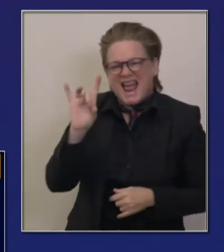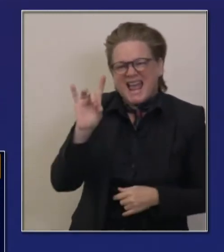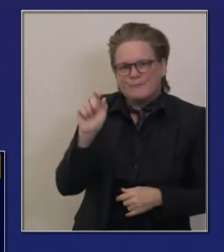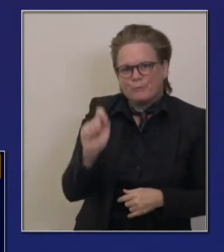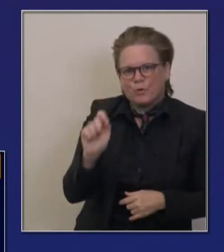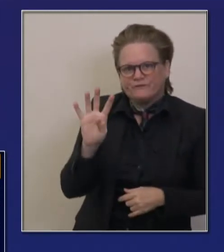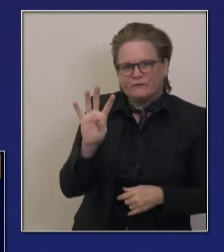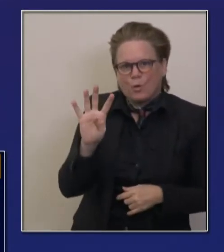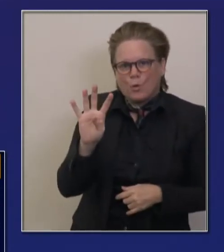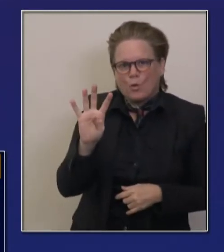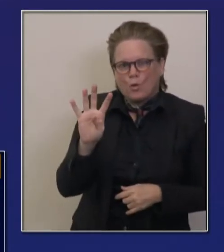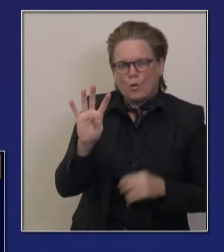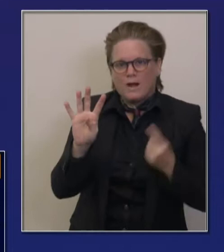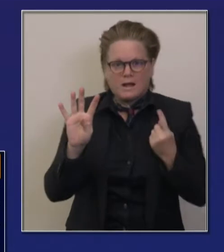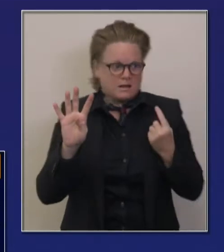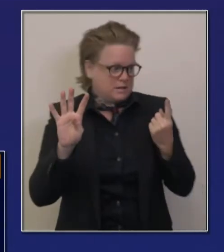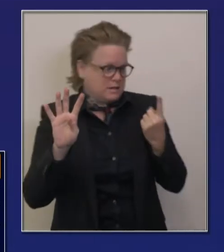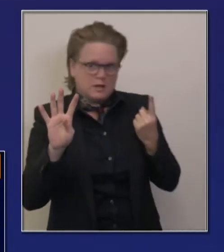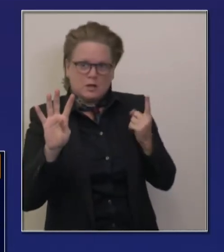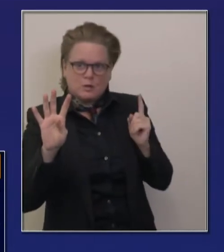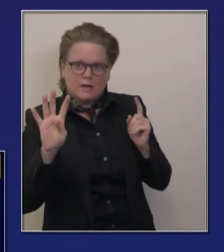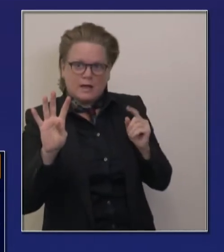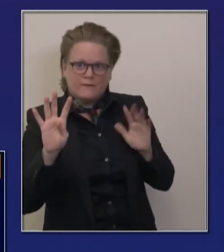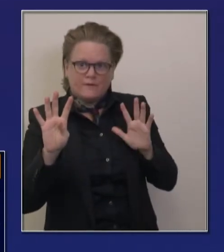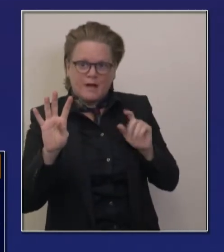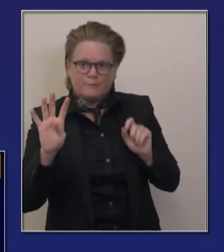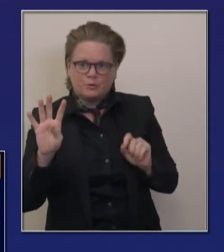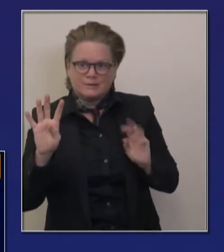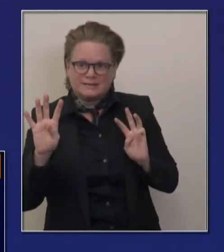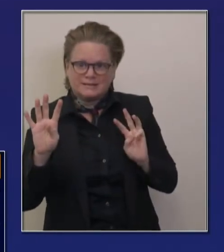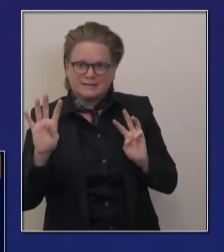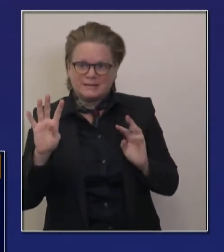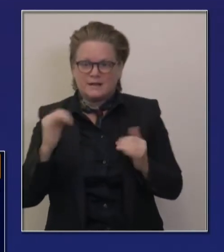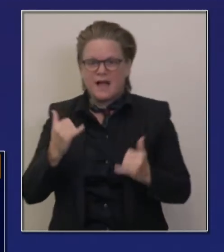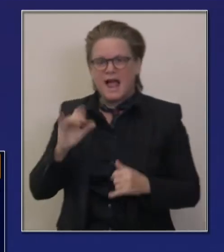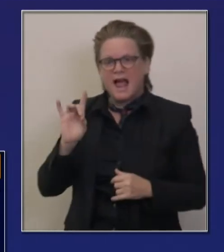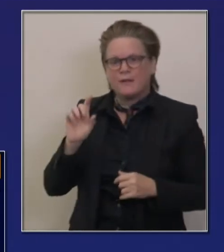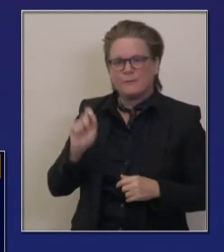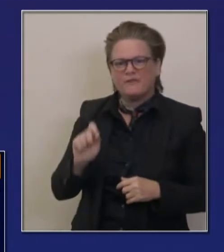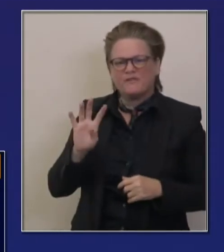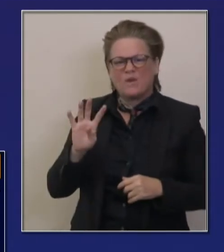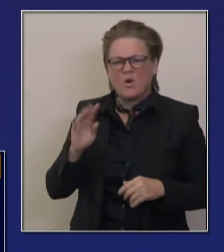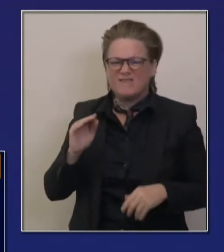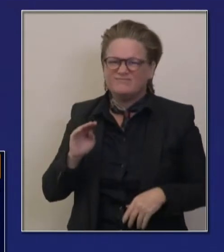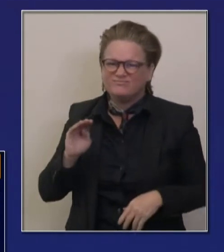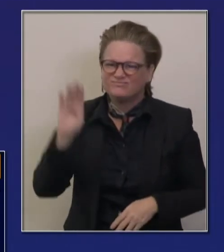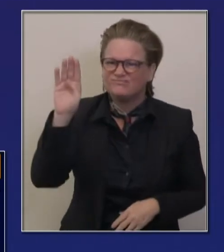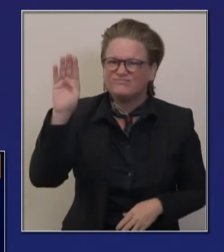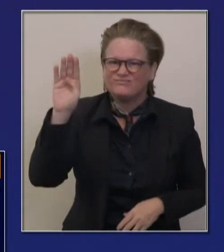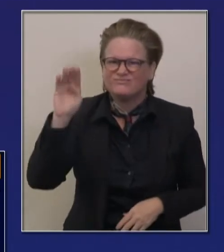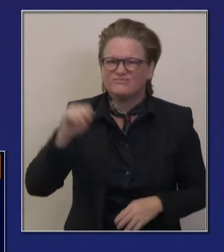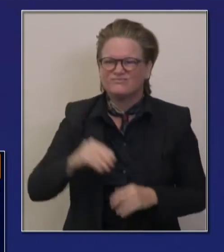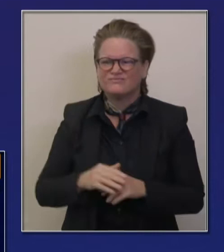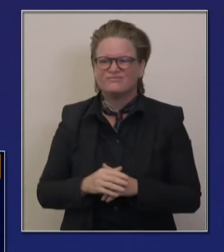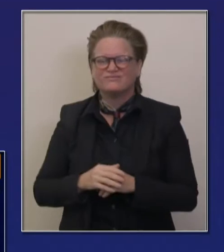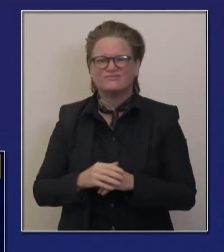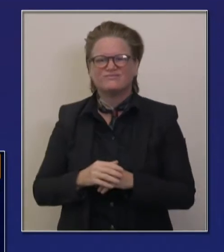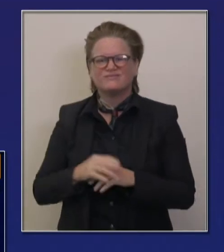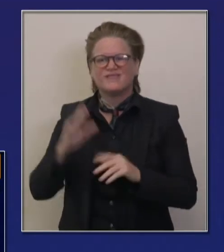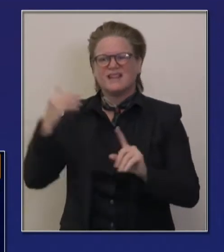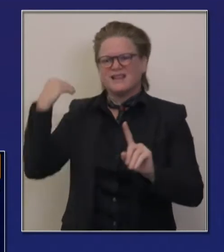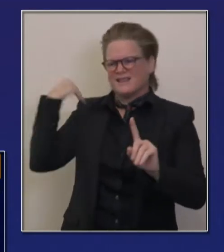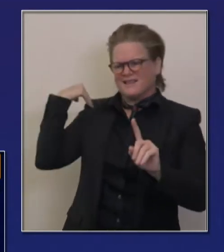very, very acute. Decided to provide, here's a 30 day look back where we were just a month ago, 3